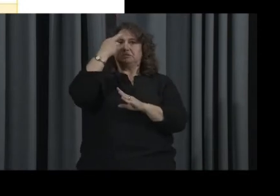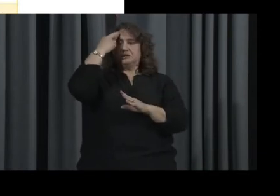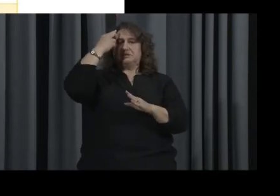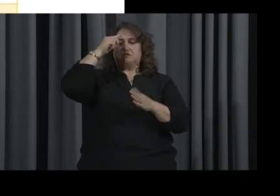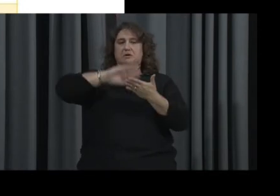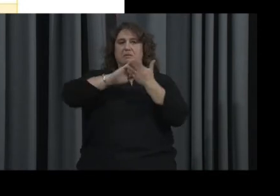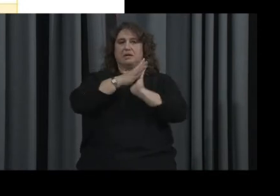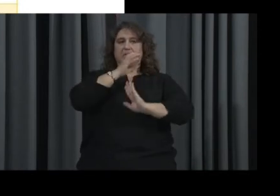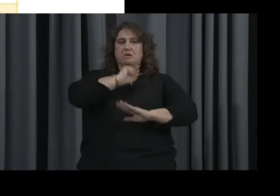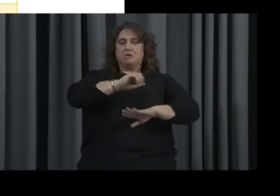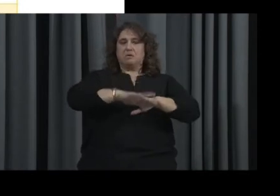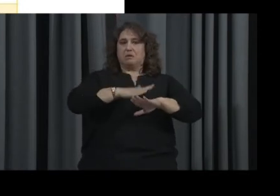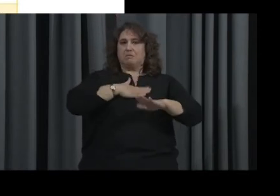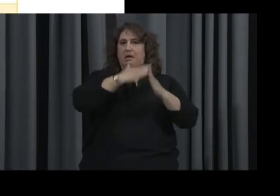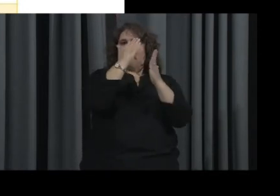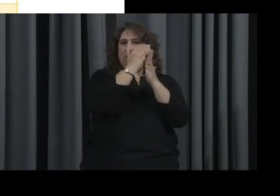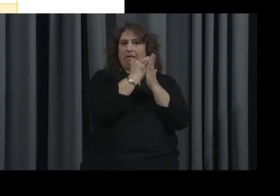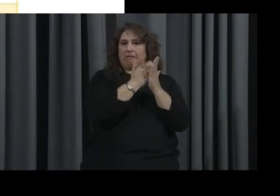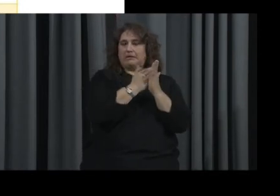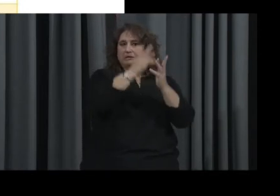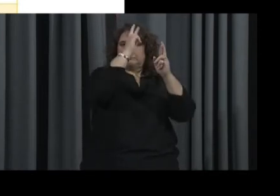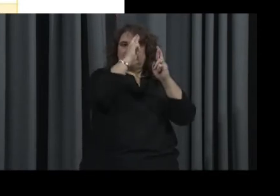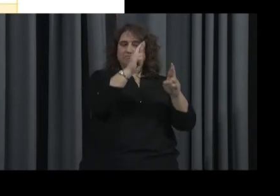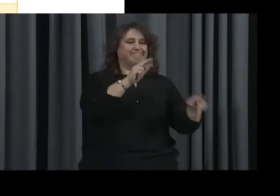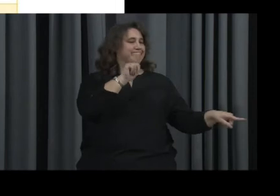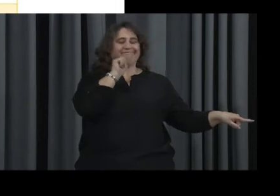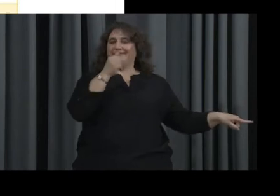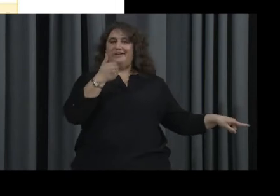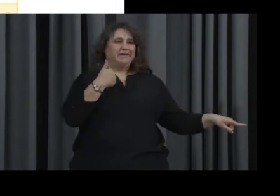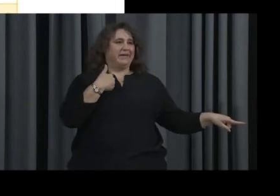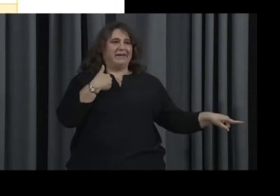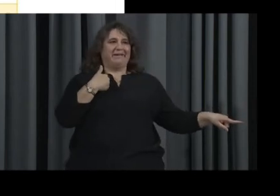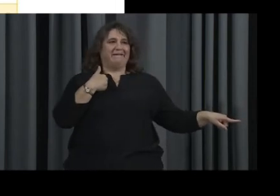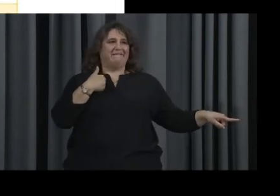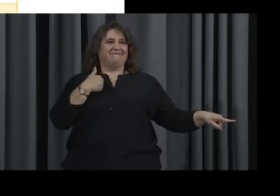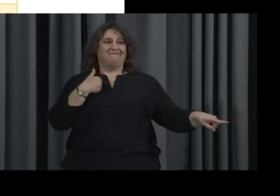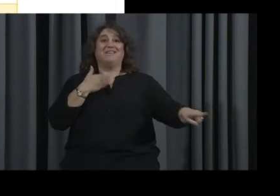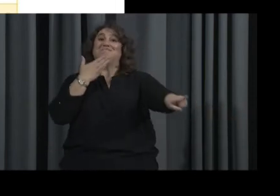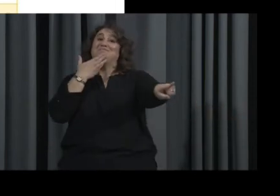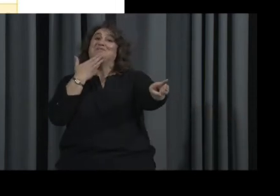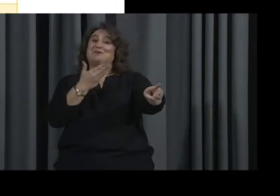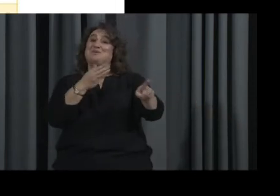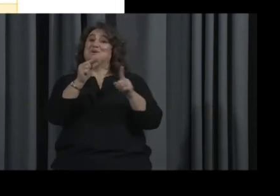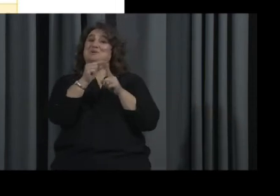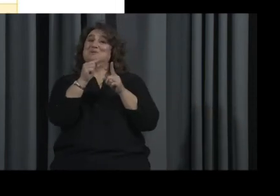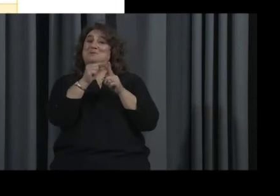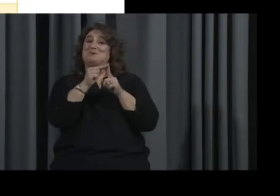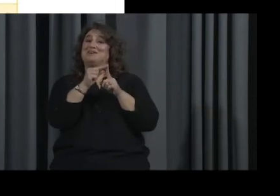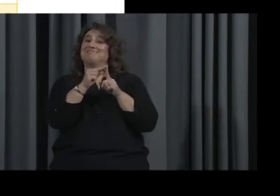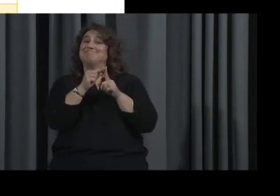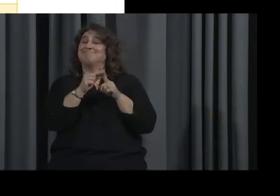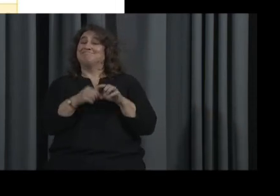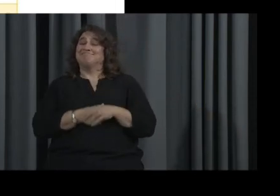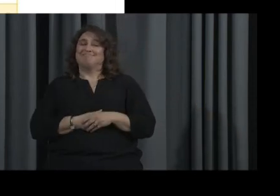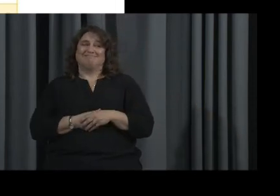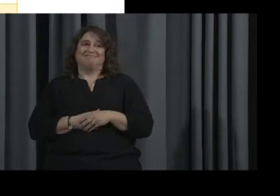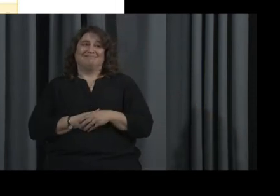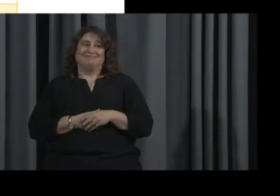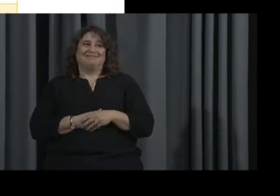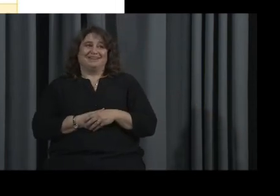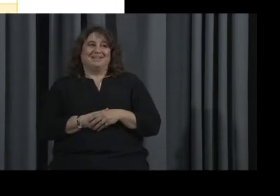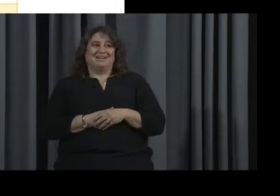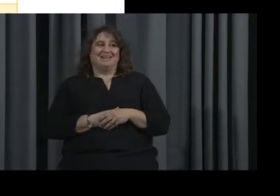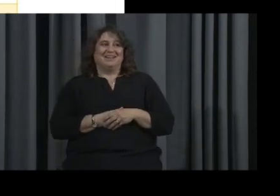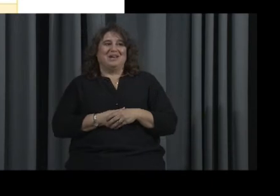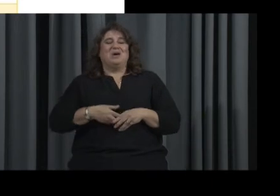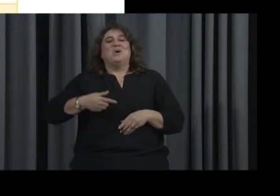Okay. Yeah. I don't have that one. I don't have that That's a good one. That's a good one. We've all, we all,